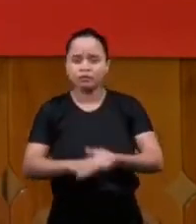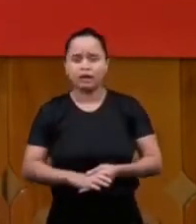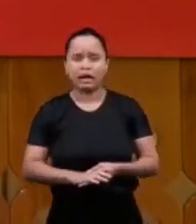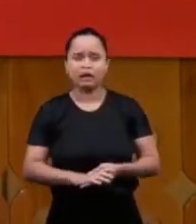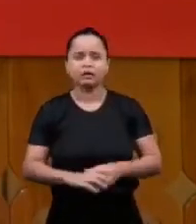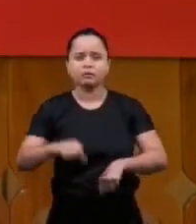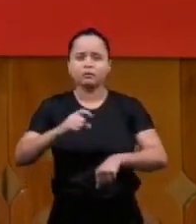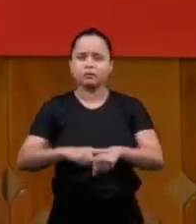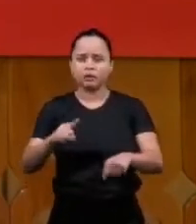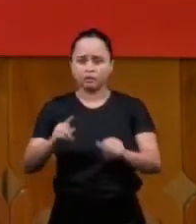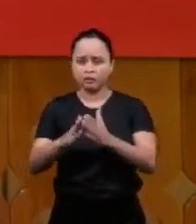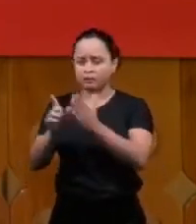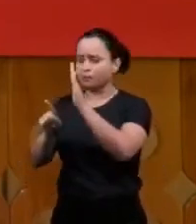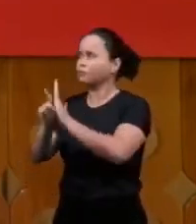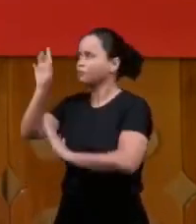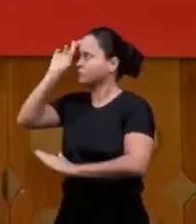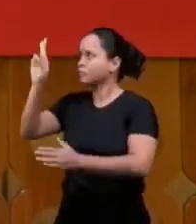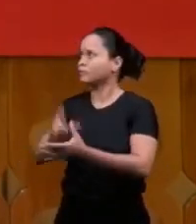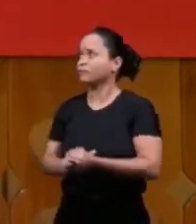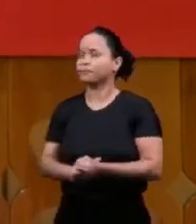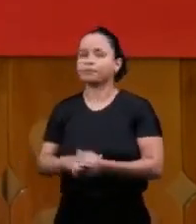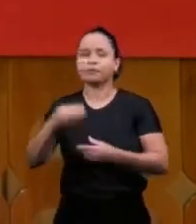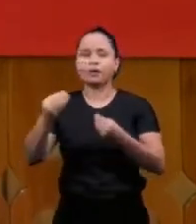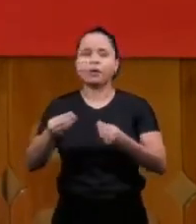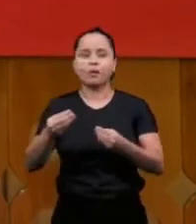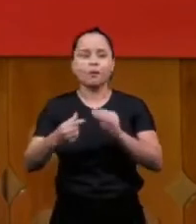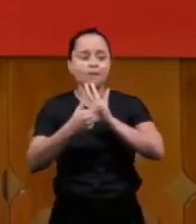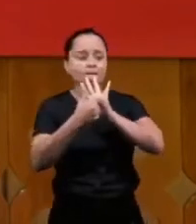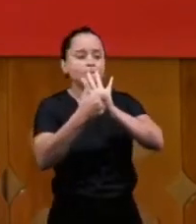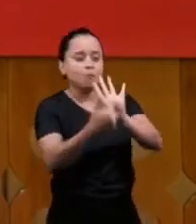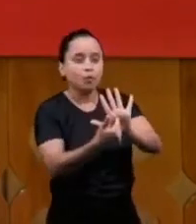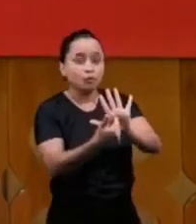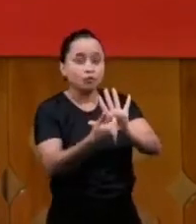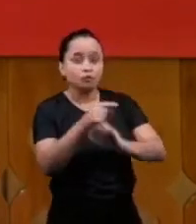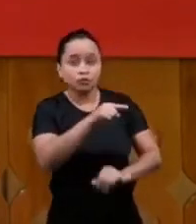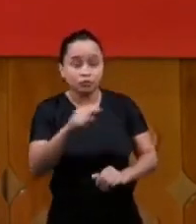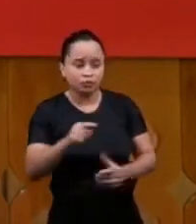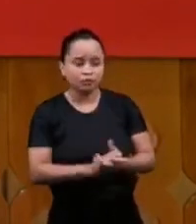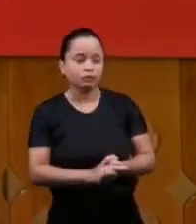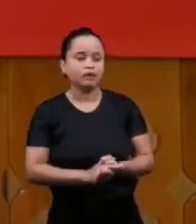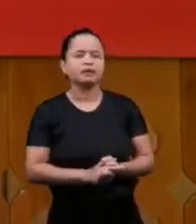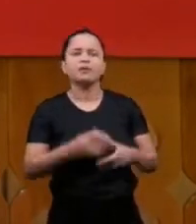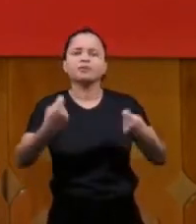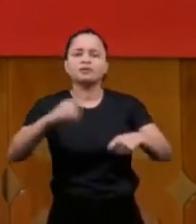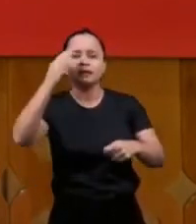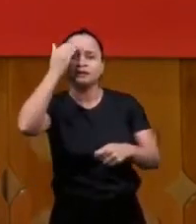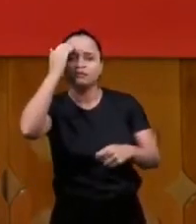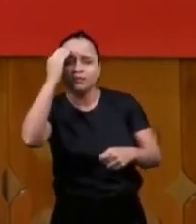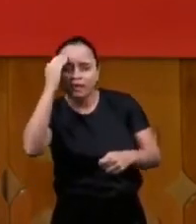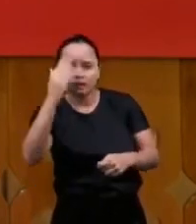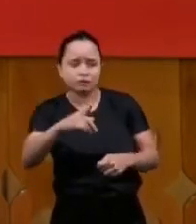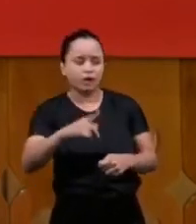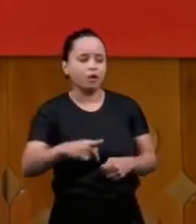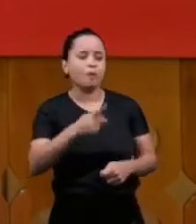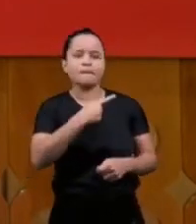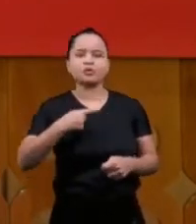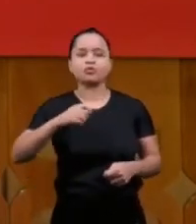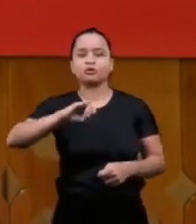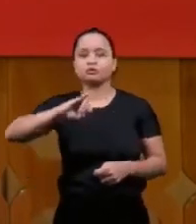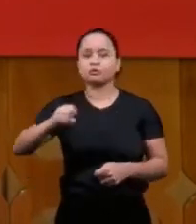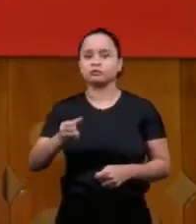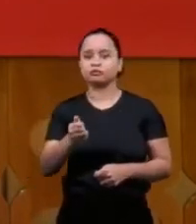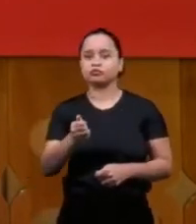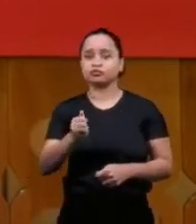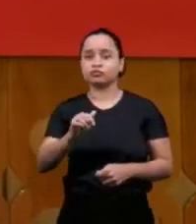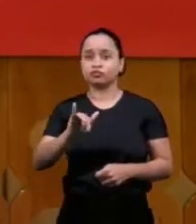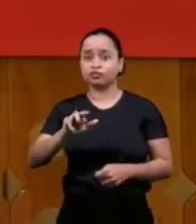Jairo would preach and they had discernment the Portuguese were scared who was going to preach no it was Jairo so what